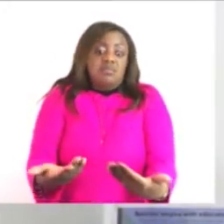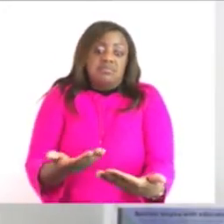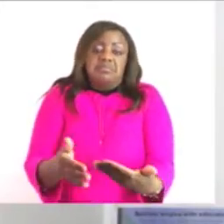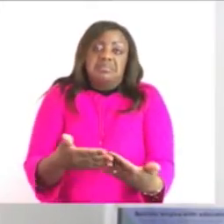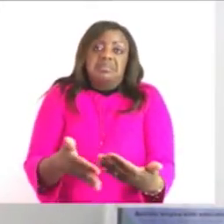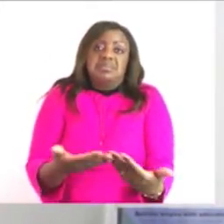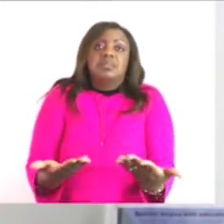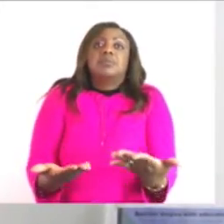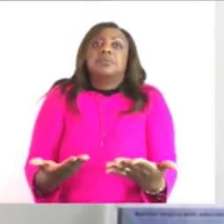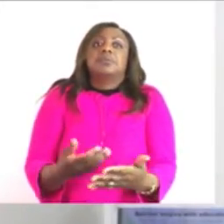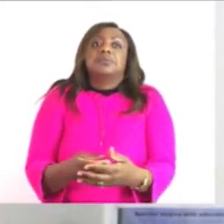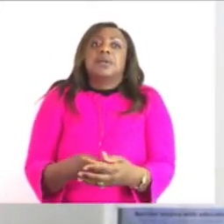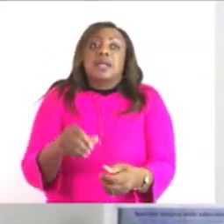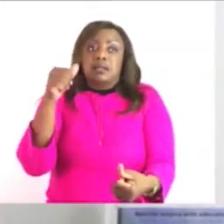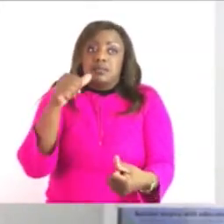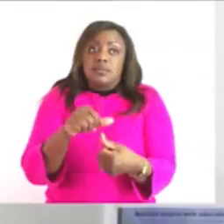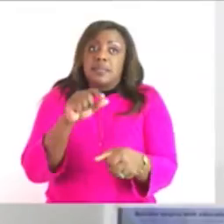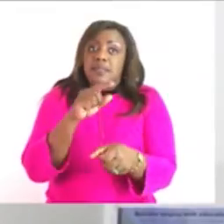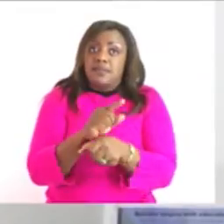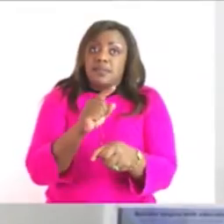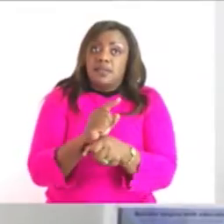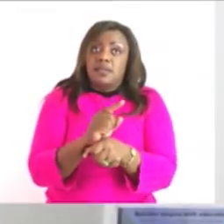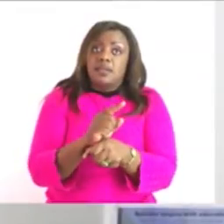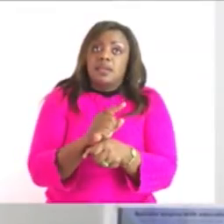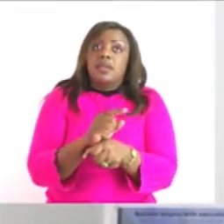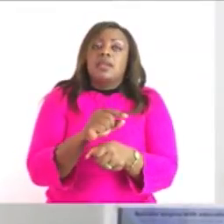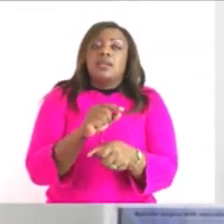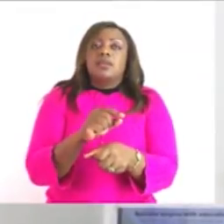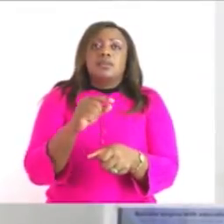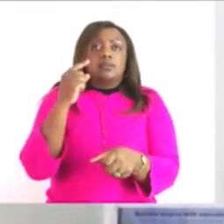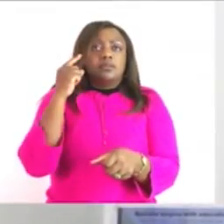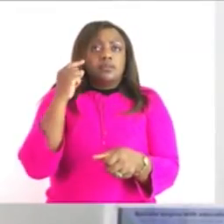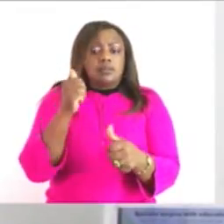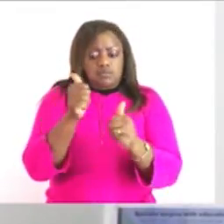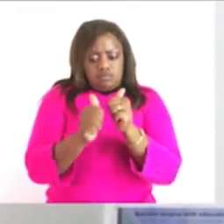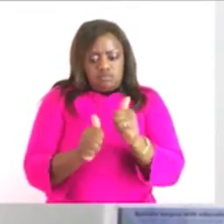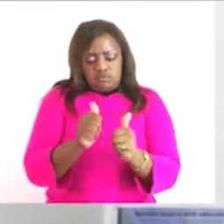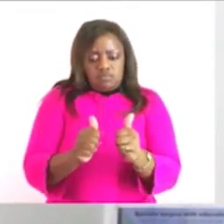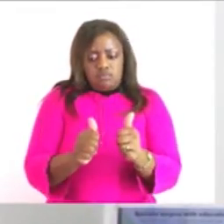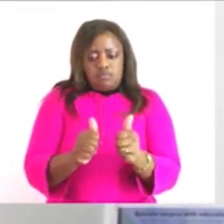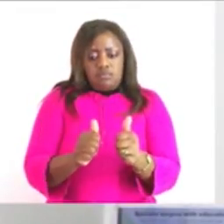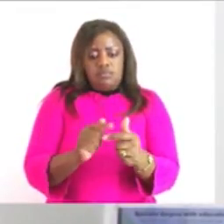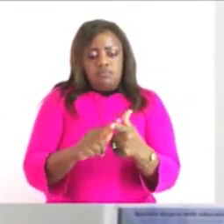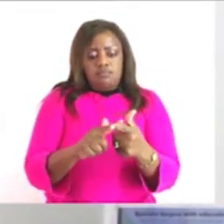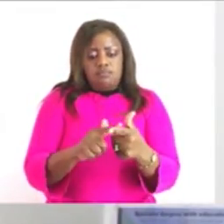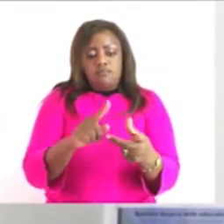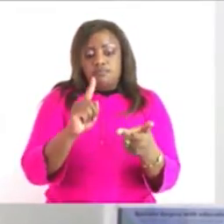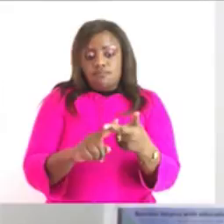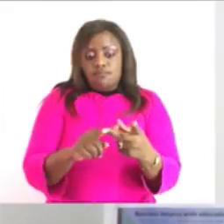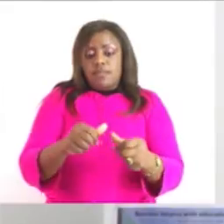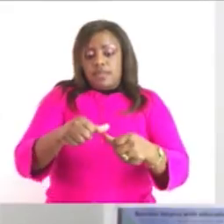remember we need to do the estimate we have to measure and then we have to evaluate